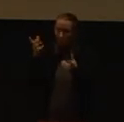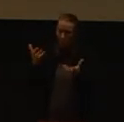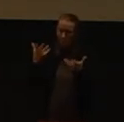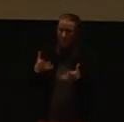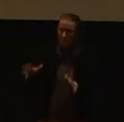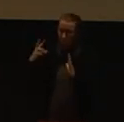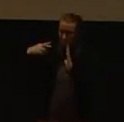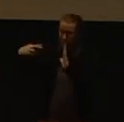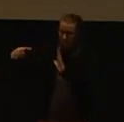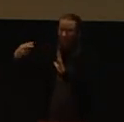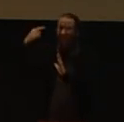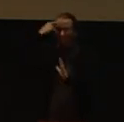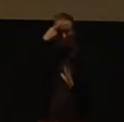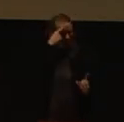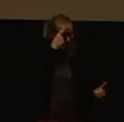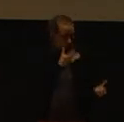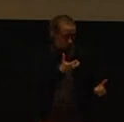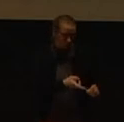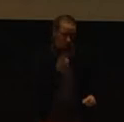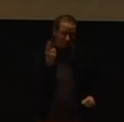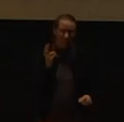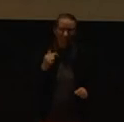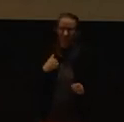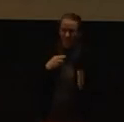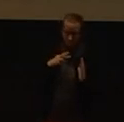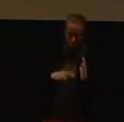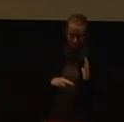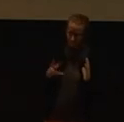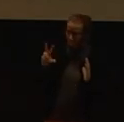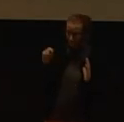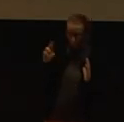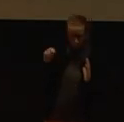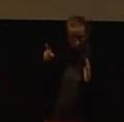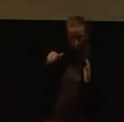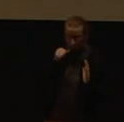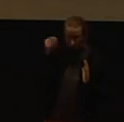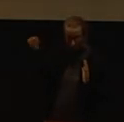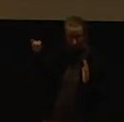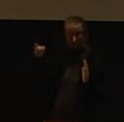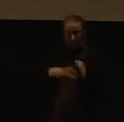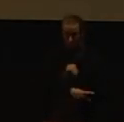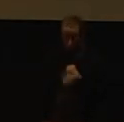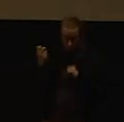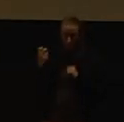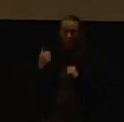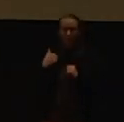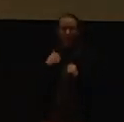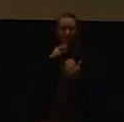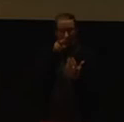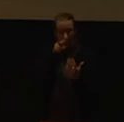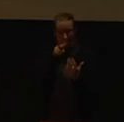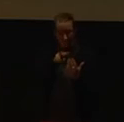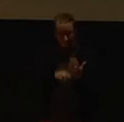It's a letter of resignation. Well, no it's not because she didn't give it to you, you took it, and shall we read what it says in this letter